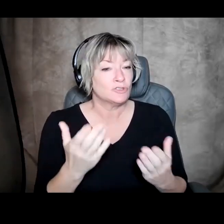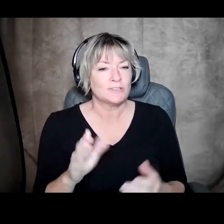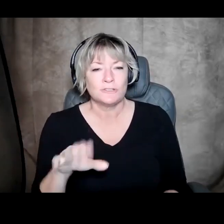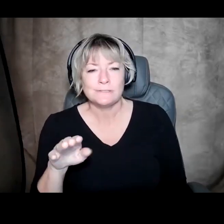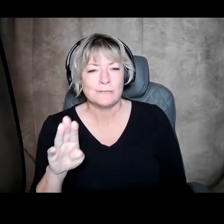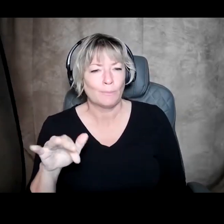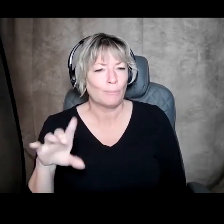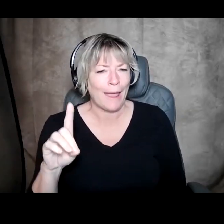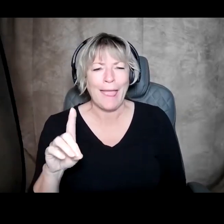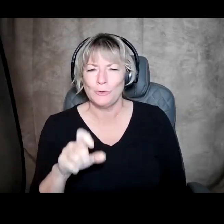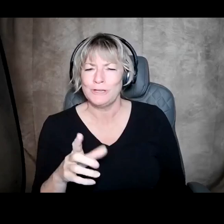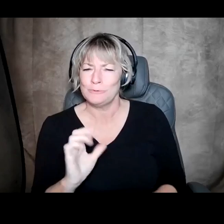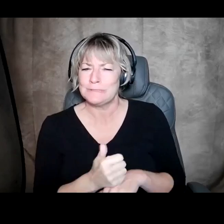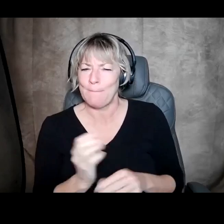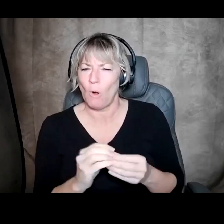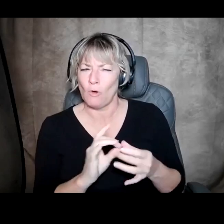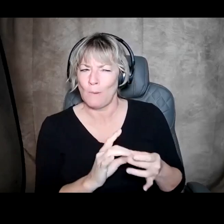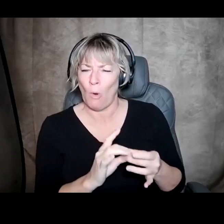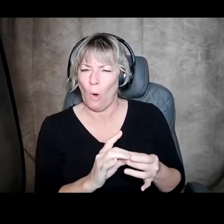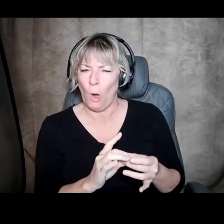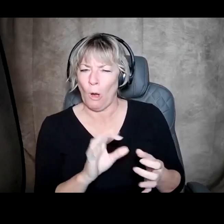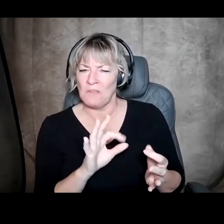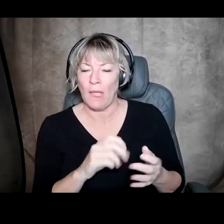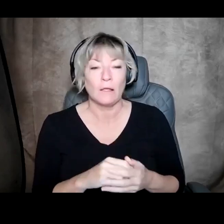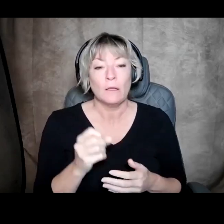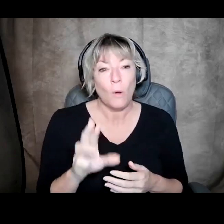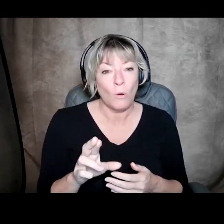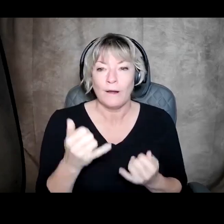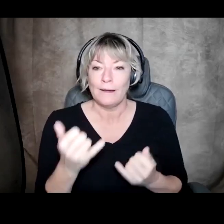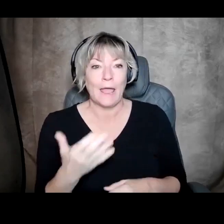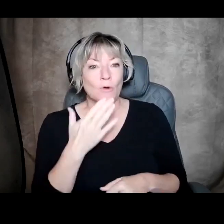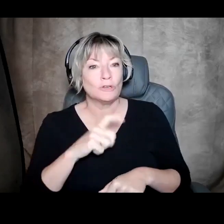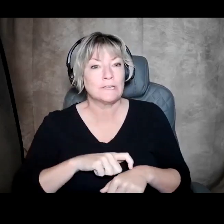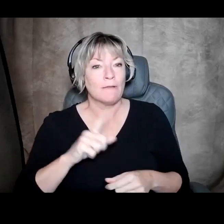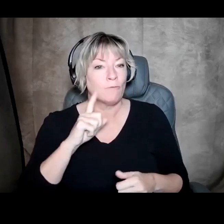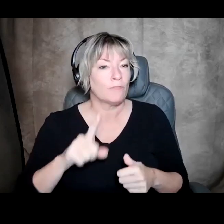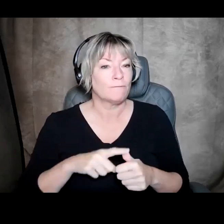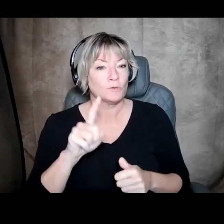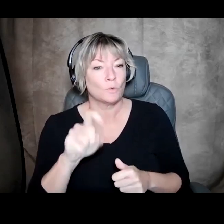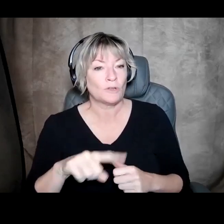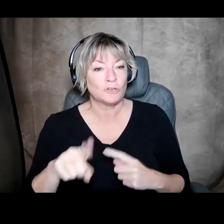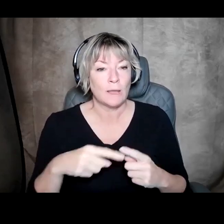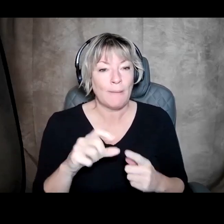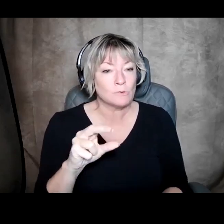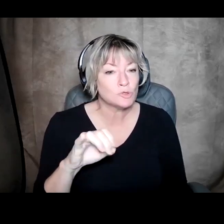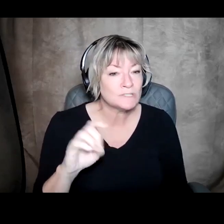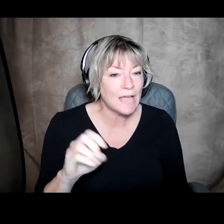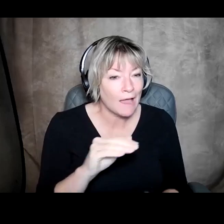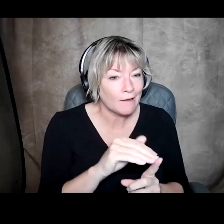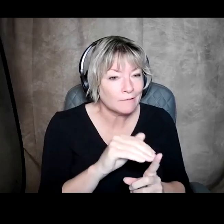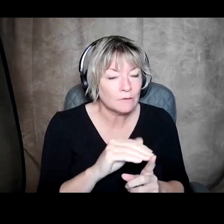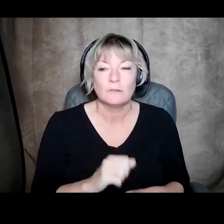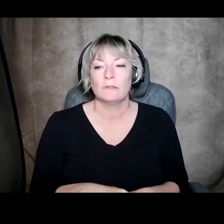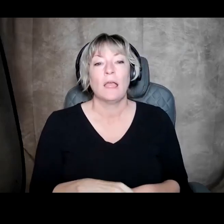need to build a little more rapport there or this would be a good time for the first question about suicide. As this is happening or at